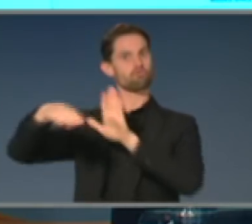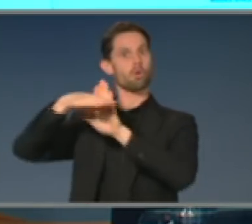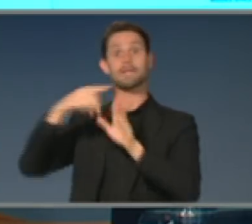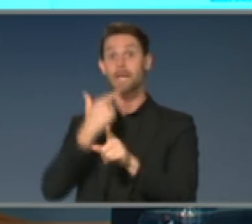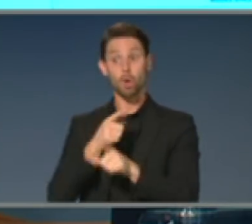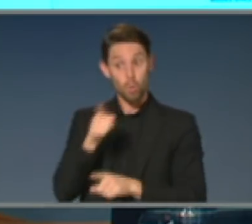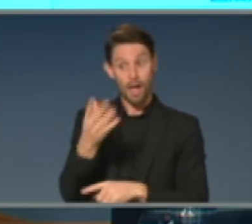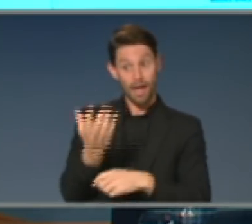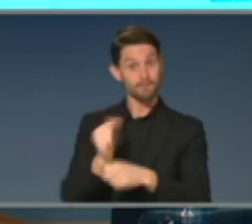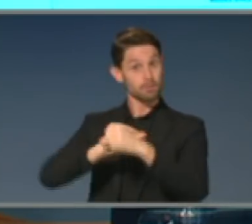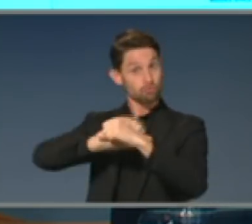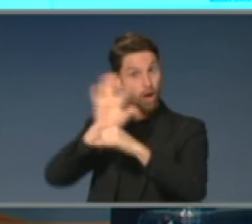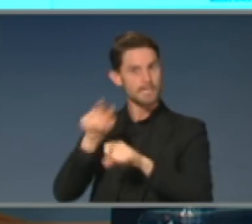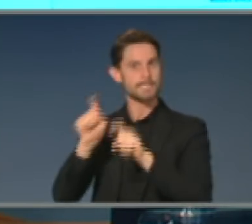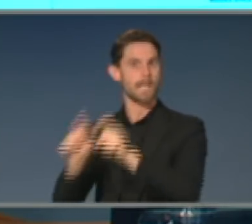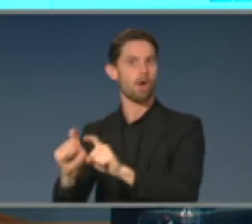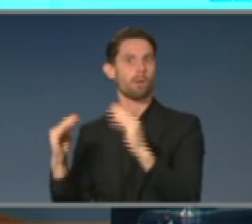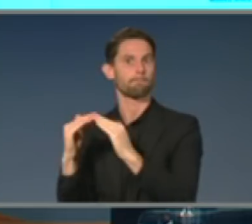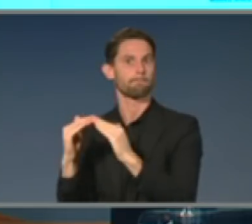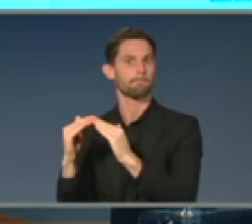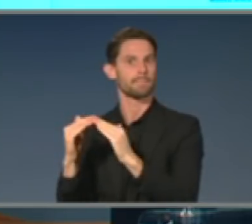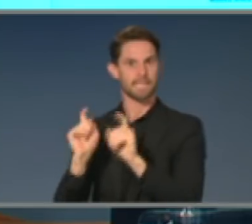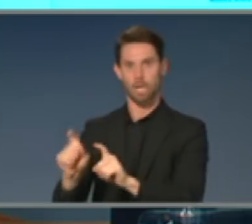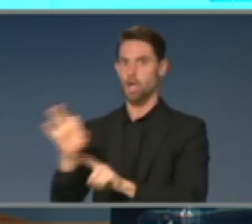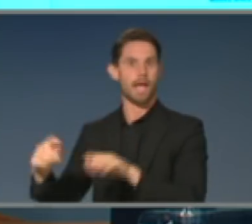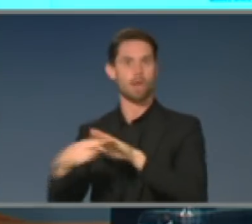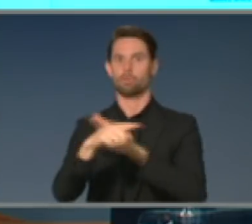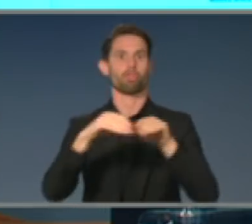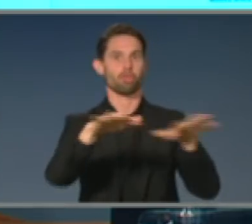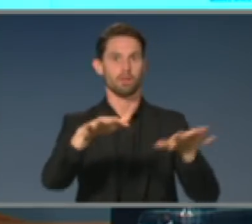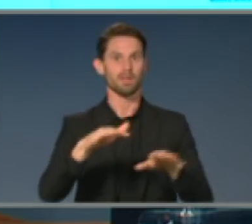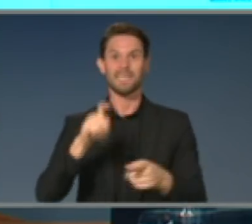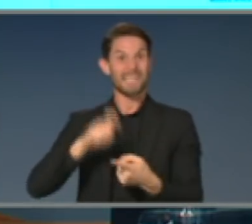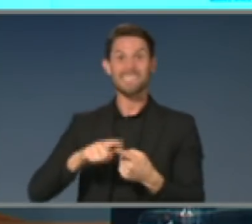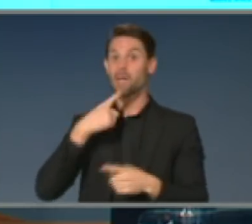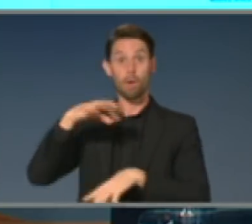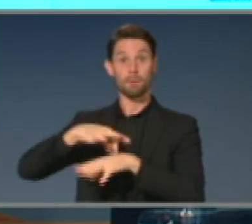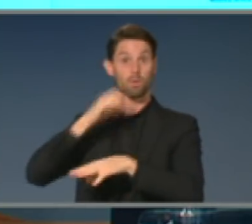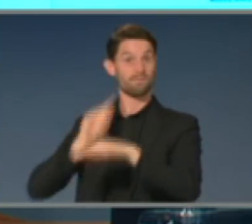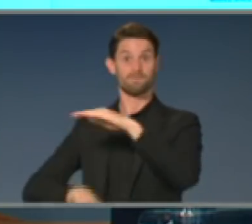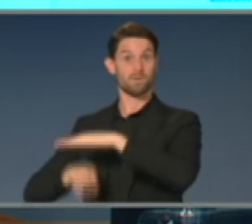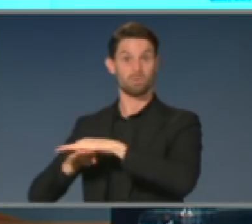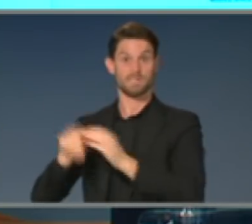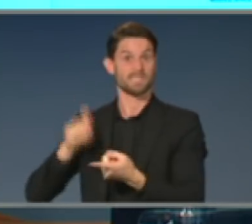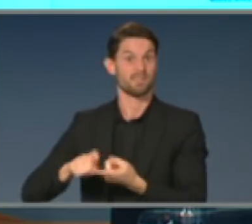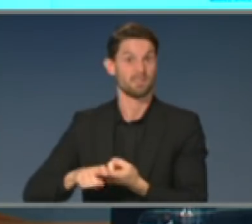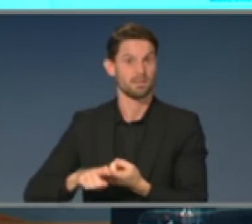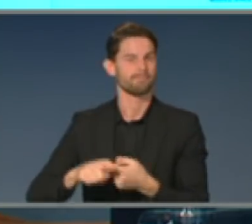ICU daily bed demand. So, then what the modelers have done is looked at a range of